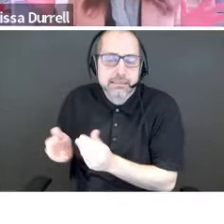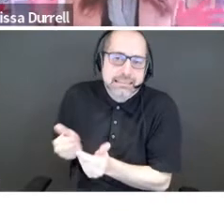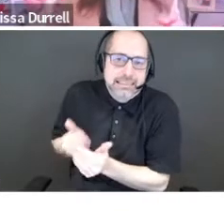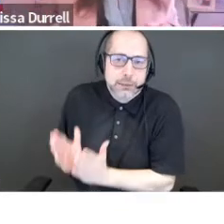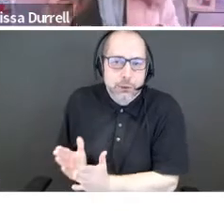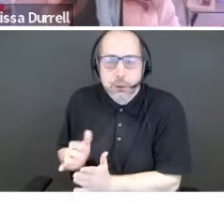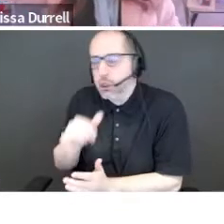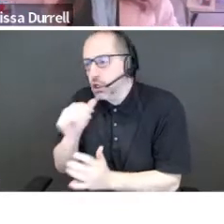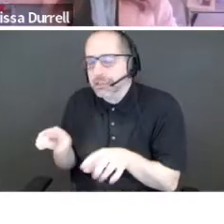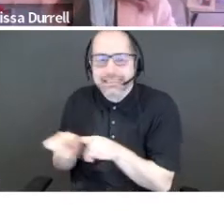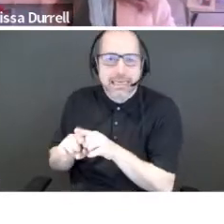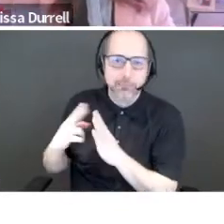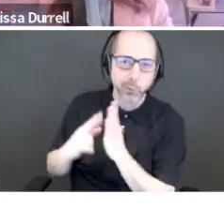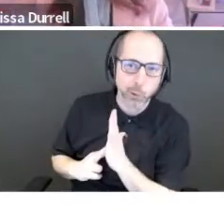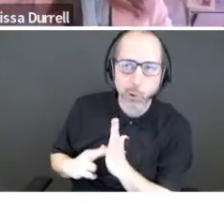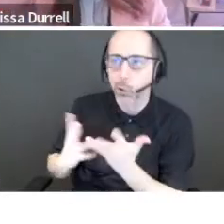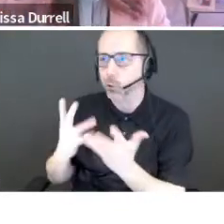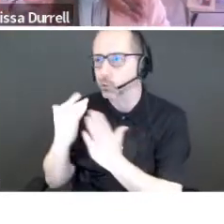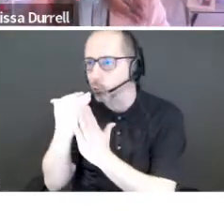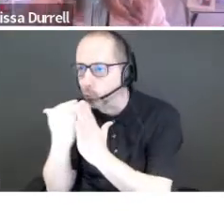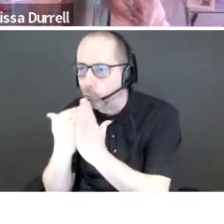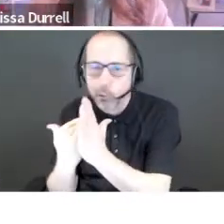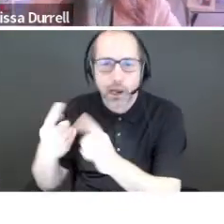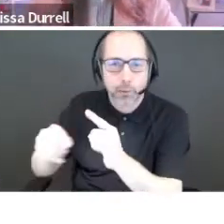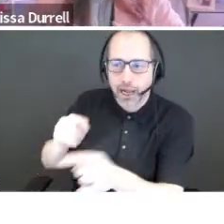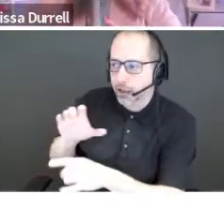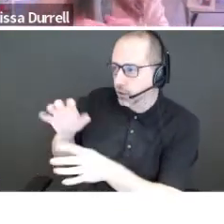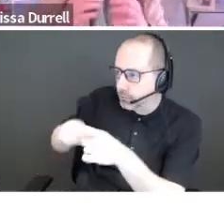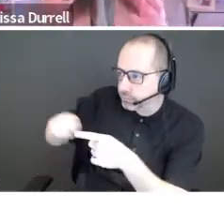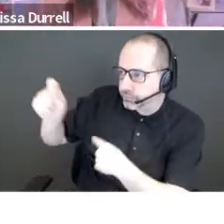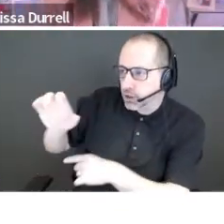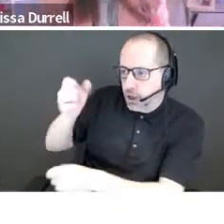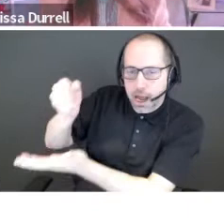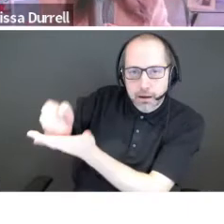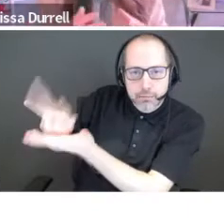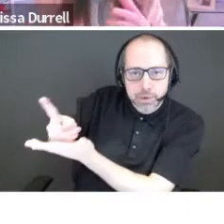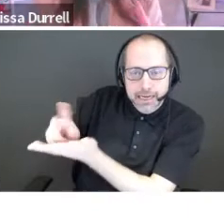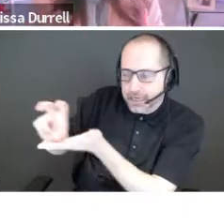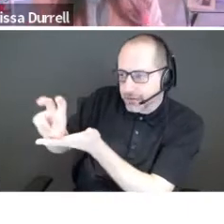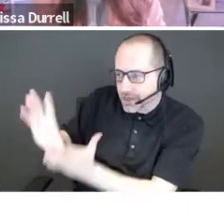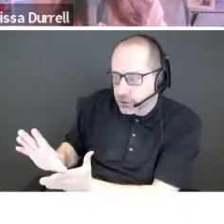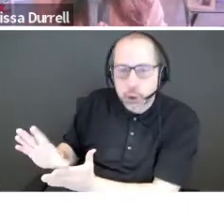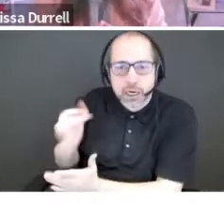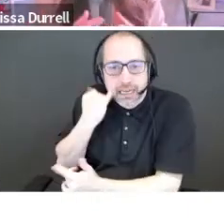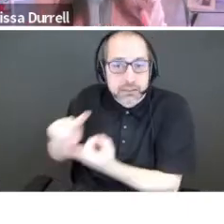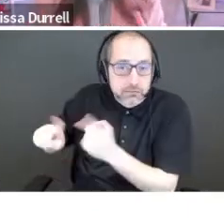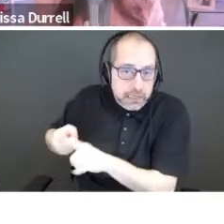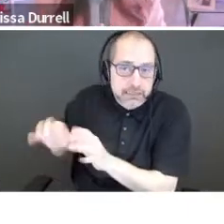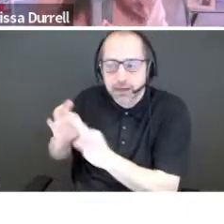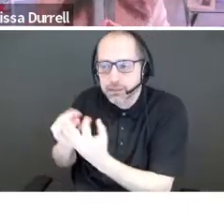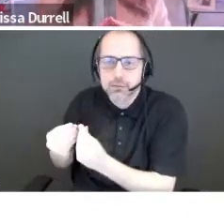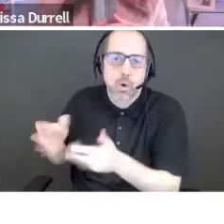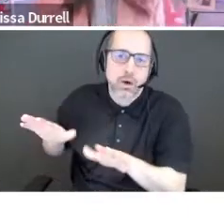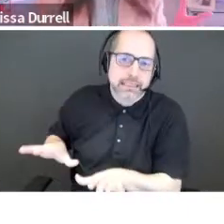aren't the same parameters around, you know, whether they're an accredited investor or not. So are you pitching to friends and family? Then it's a little bit more of an